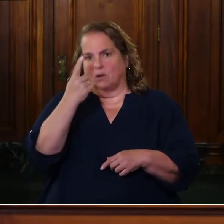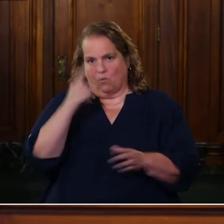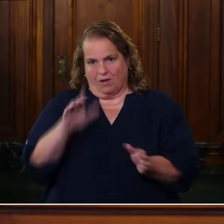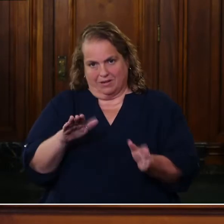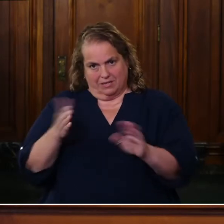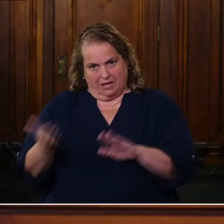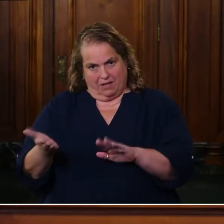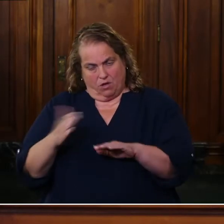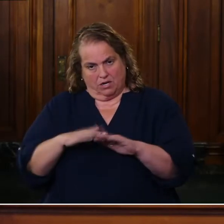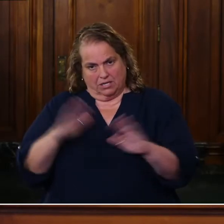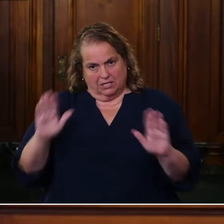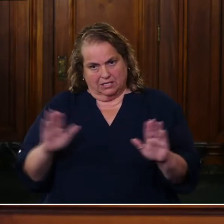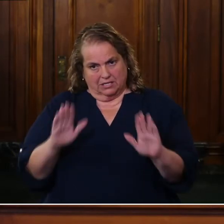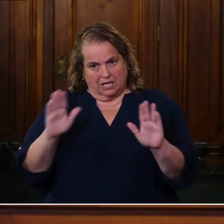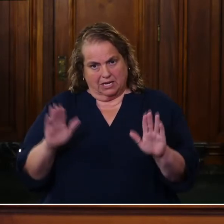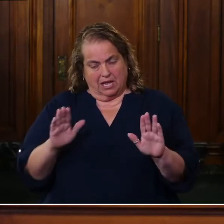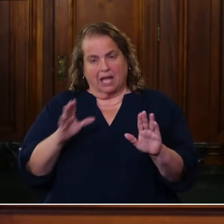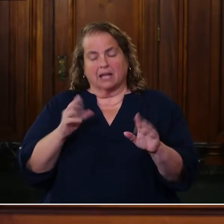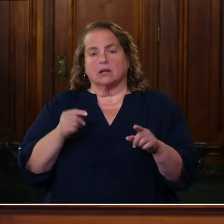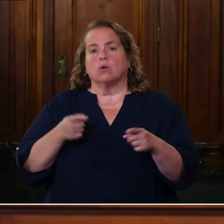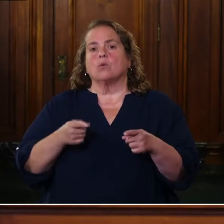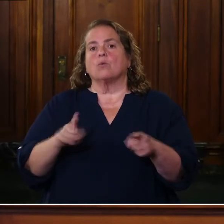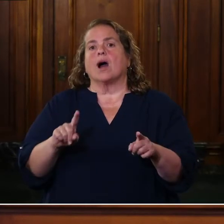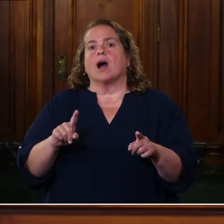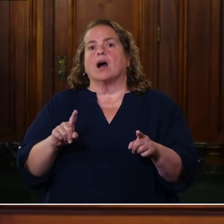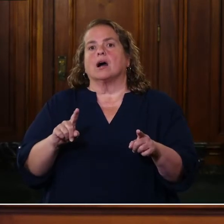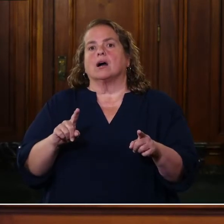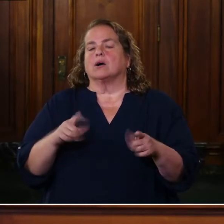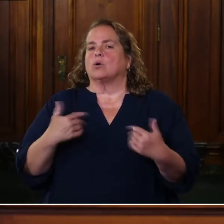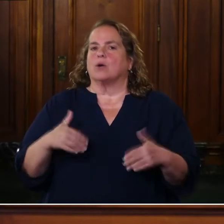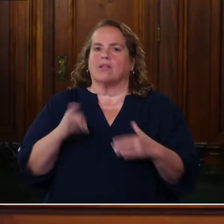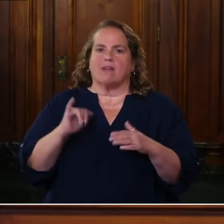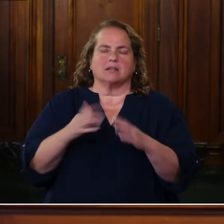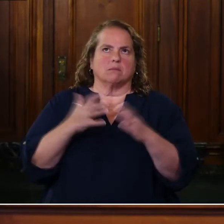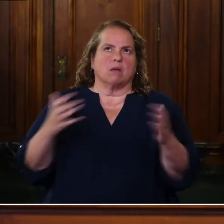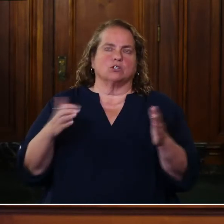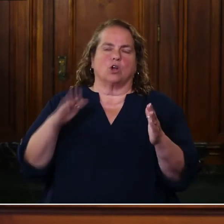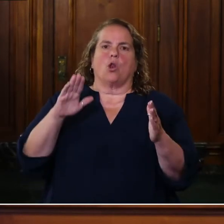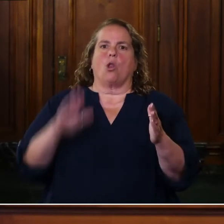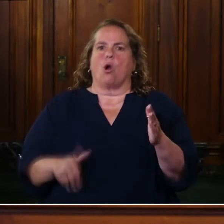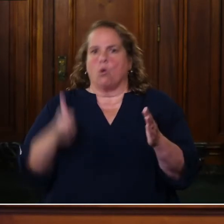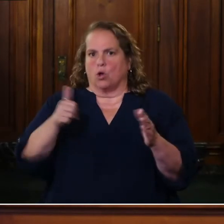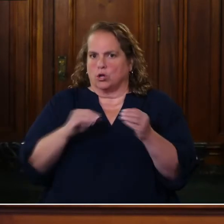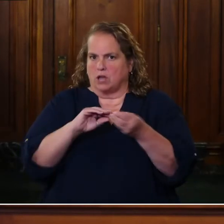on Sunday, and while so much lower than what we have been reporting